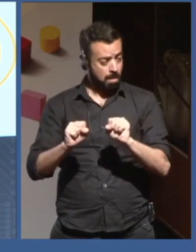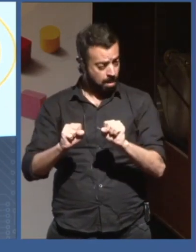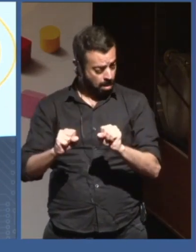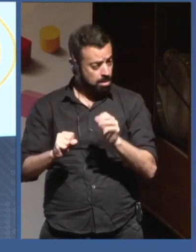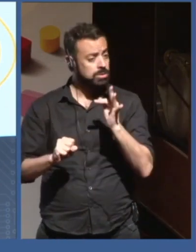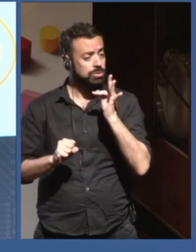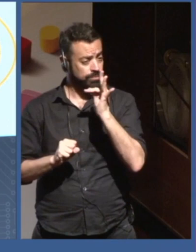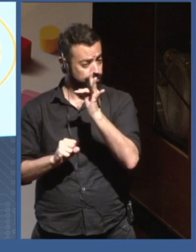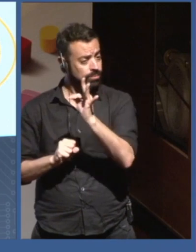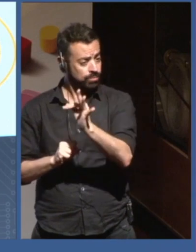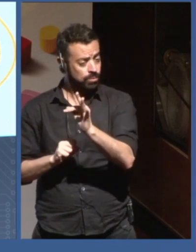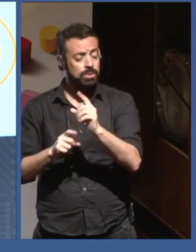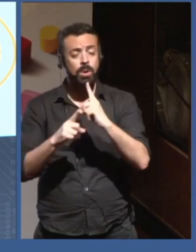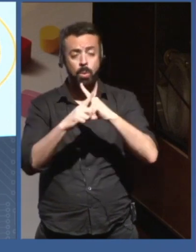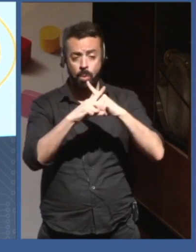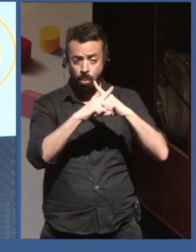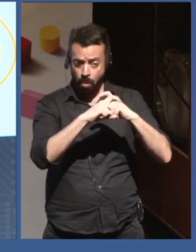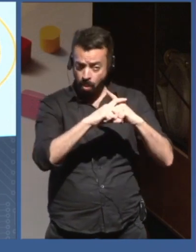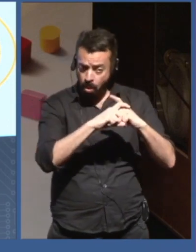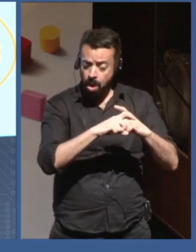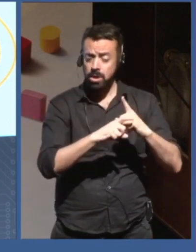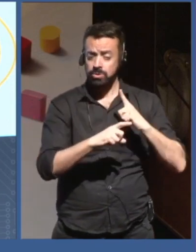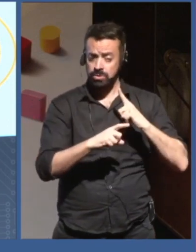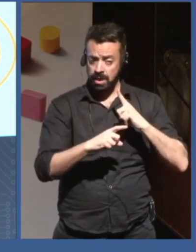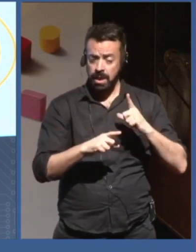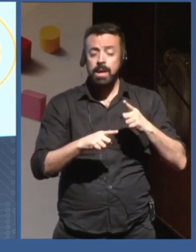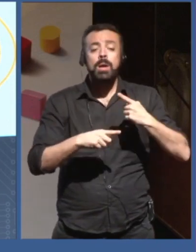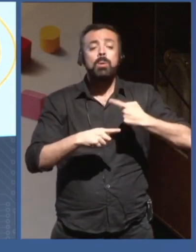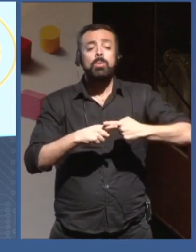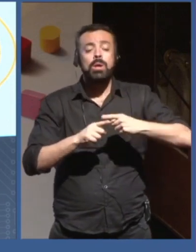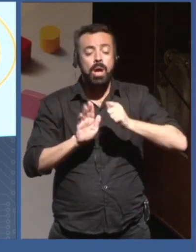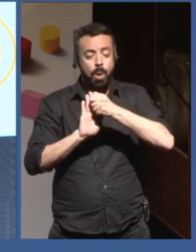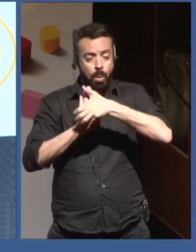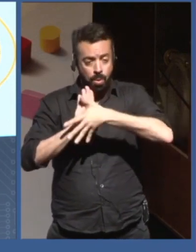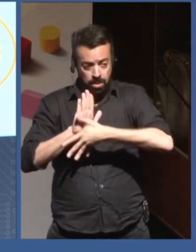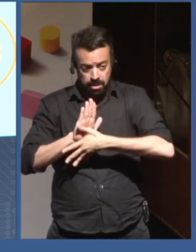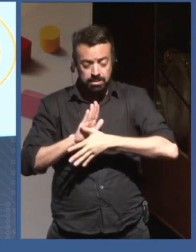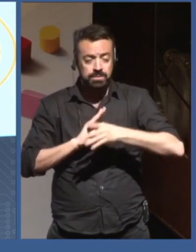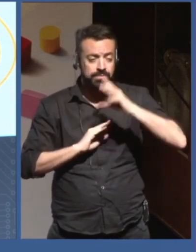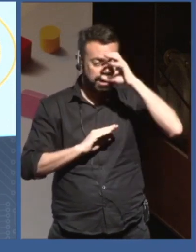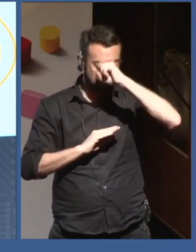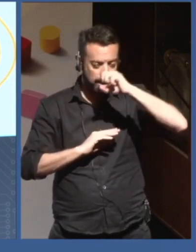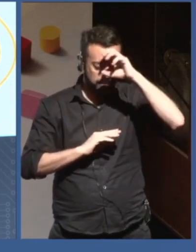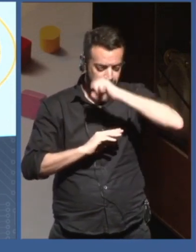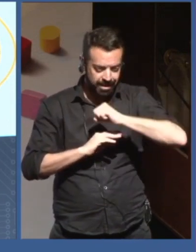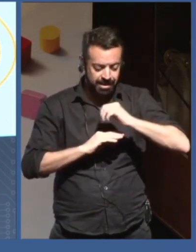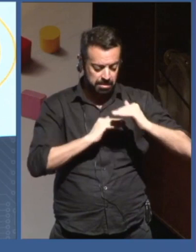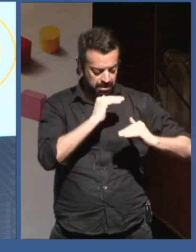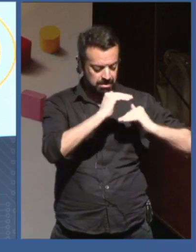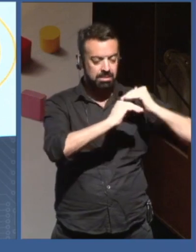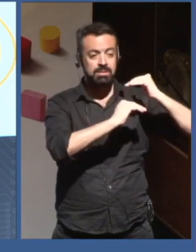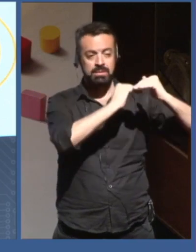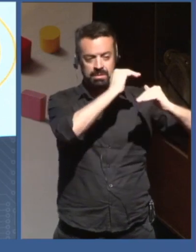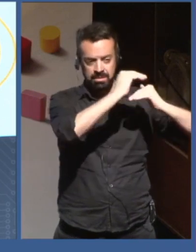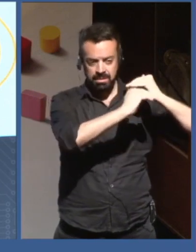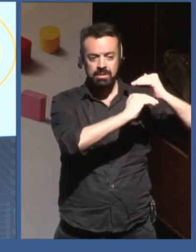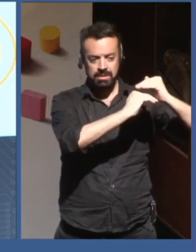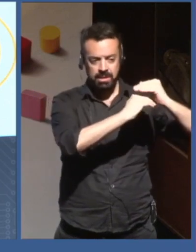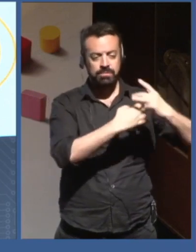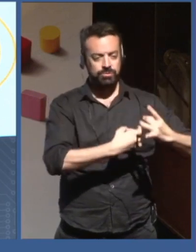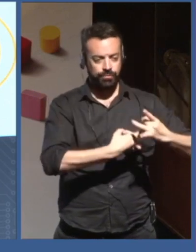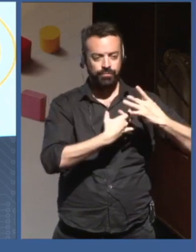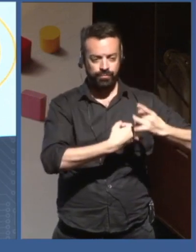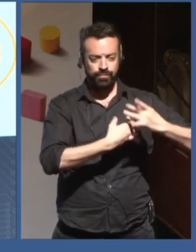of feedback loops. And it's very good. It is very good at understanding what helps it get